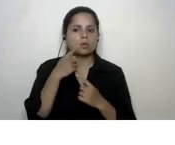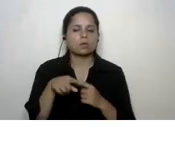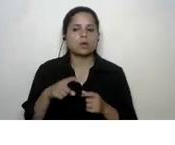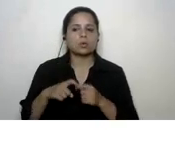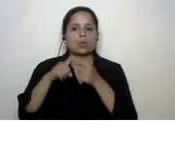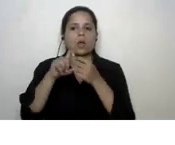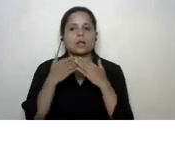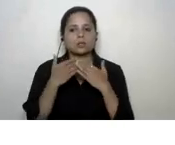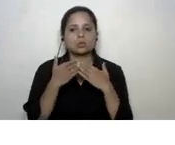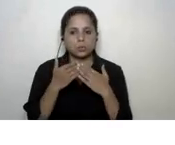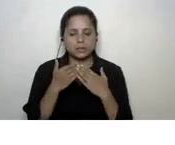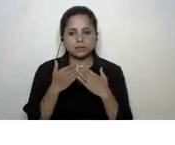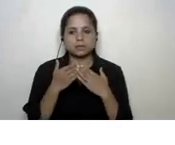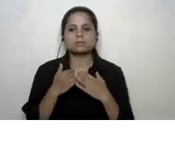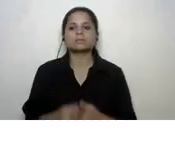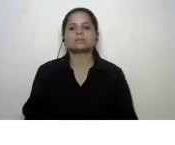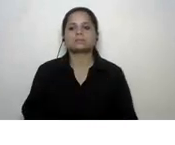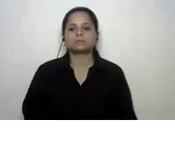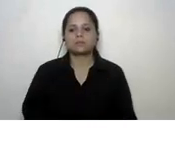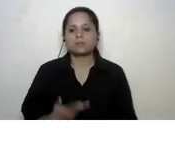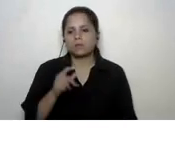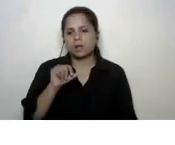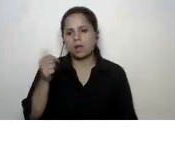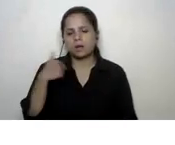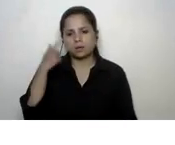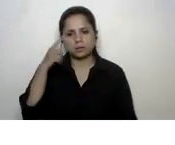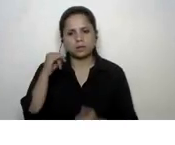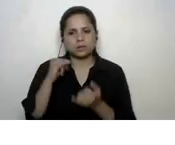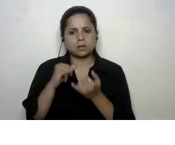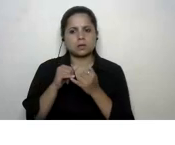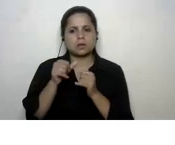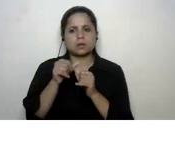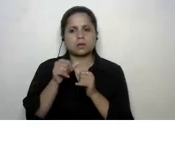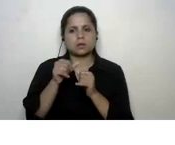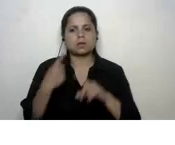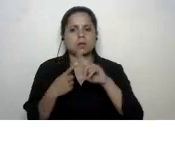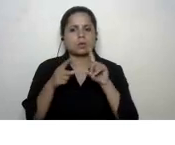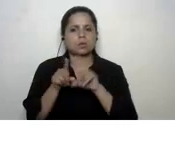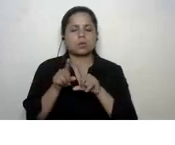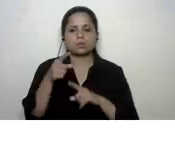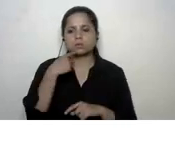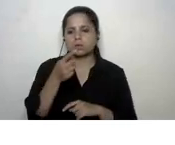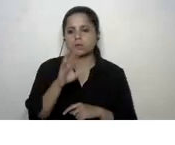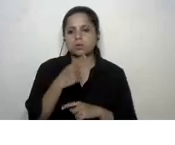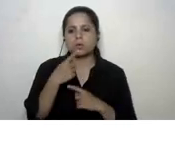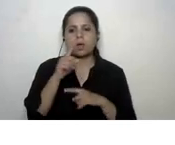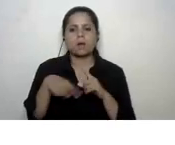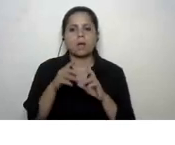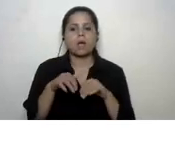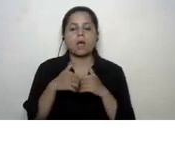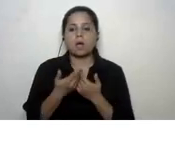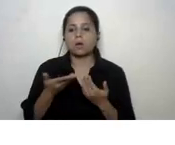education and everything else i think sankit also yeah yeah sankit also talks about how